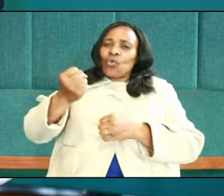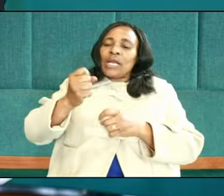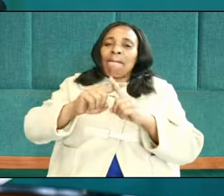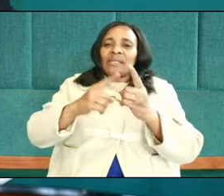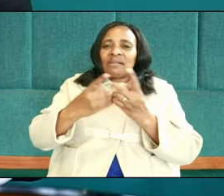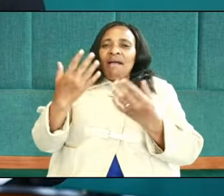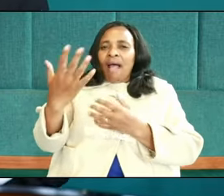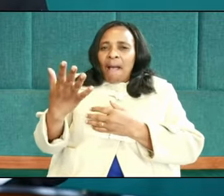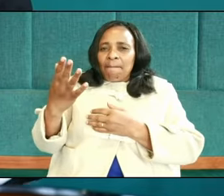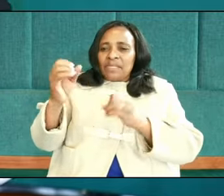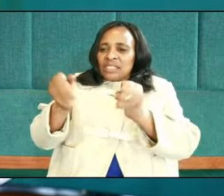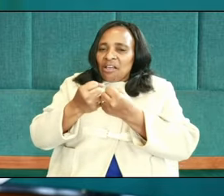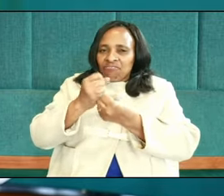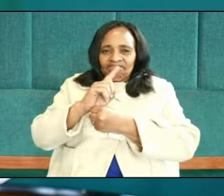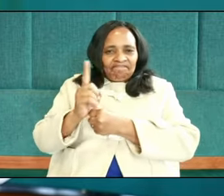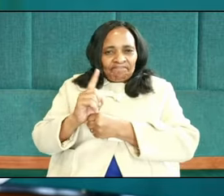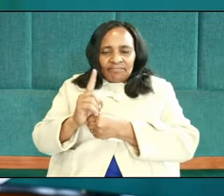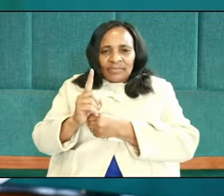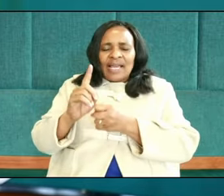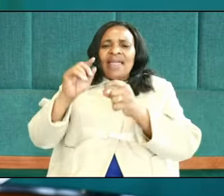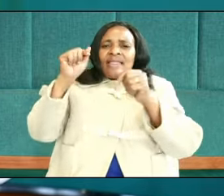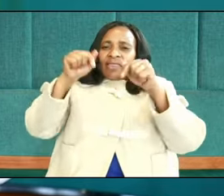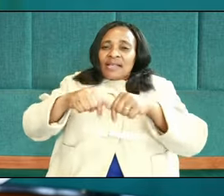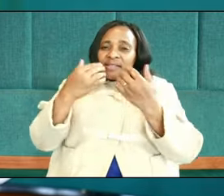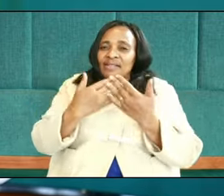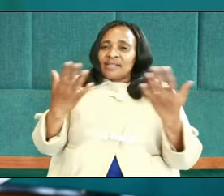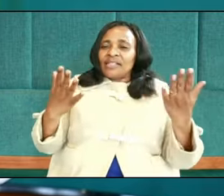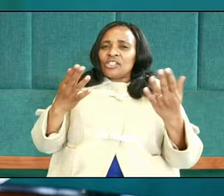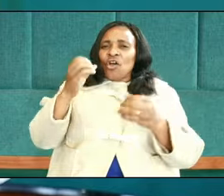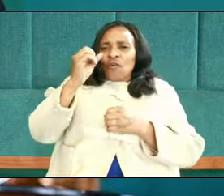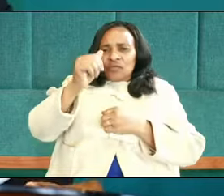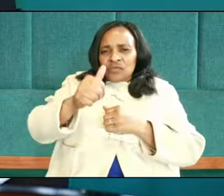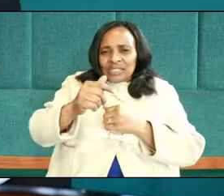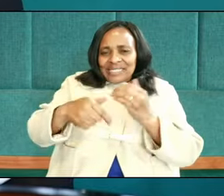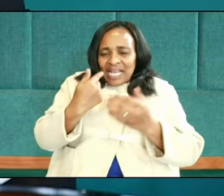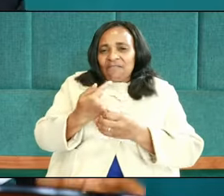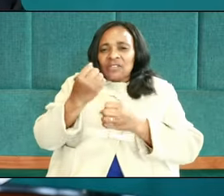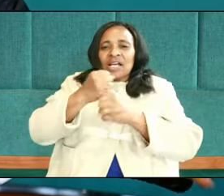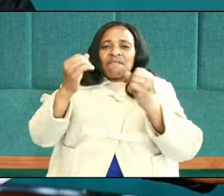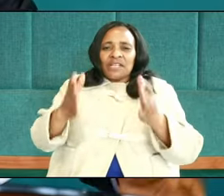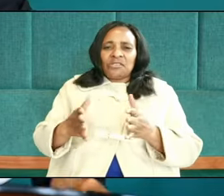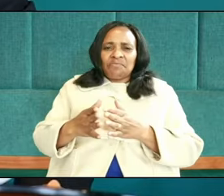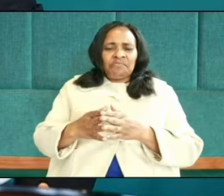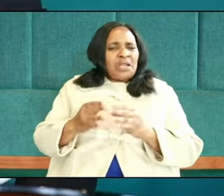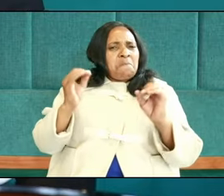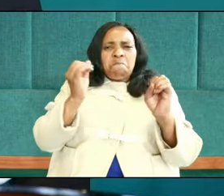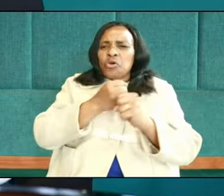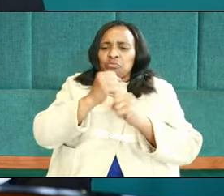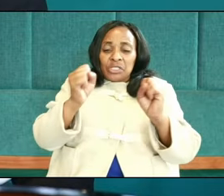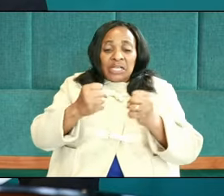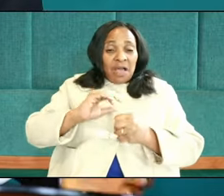arm save them. The futility of self-salvation. We cannot save